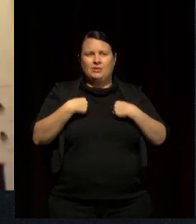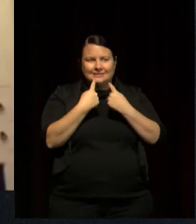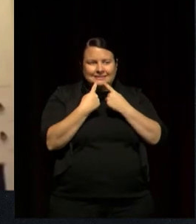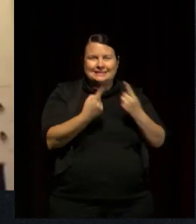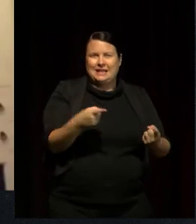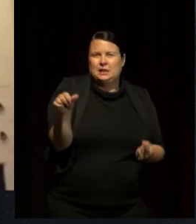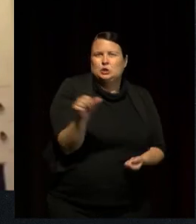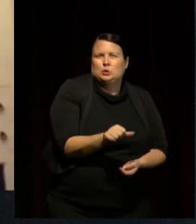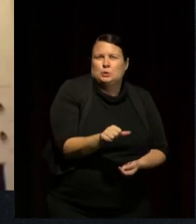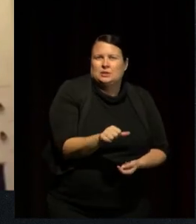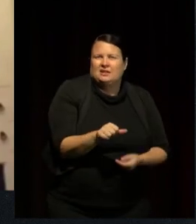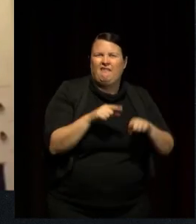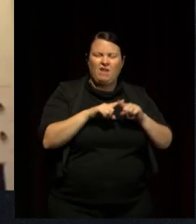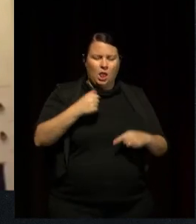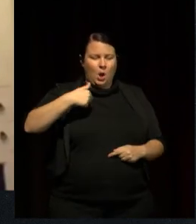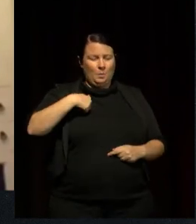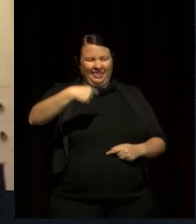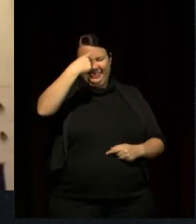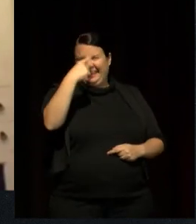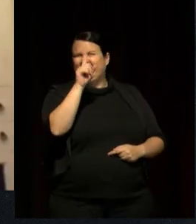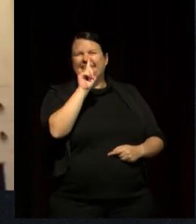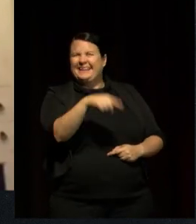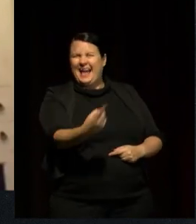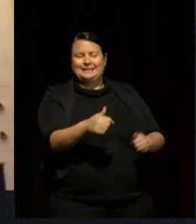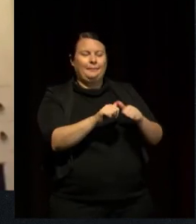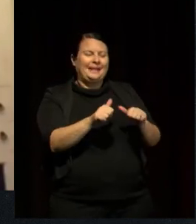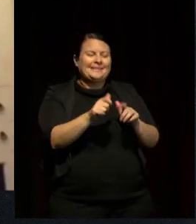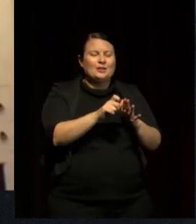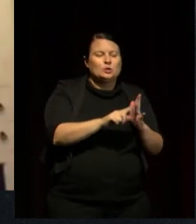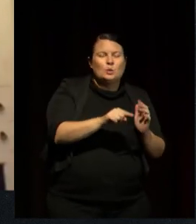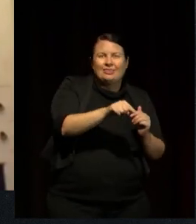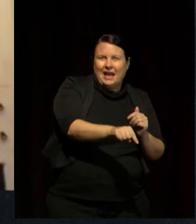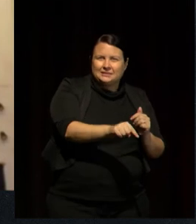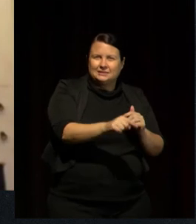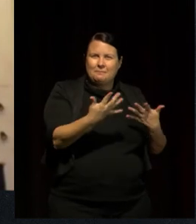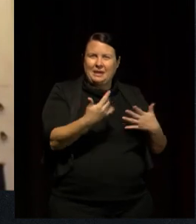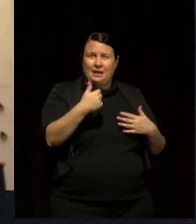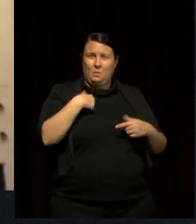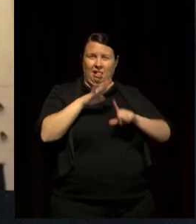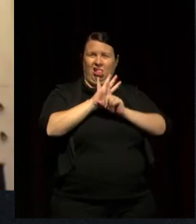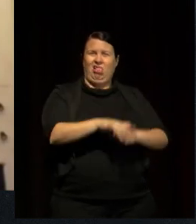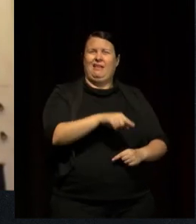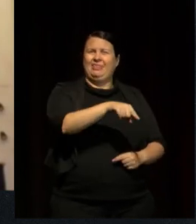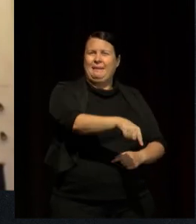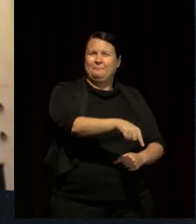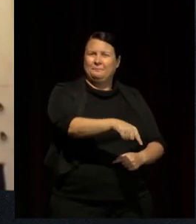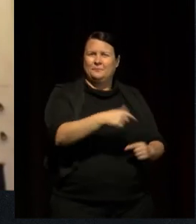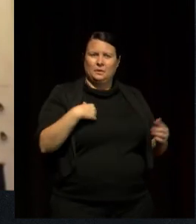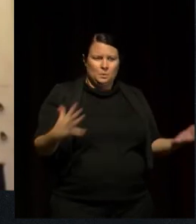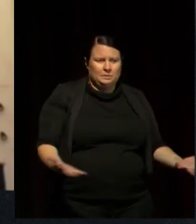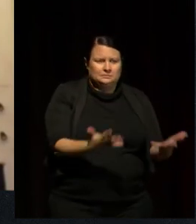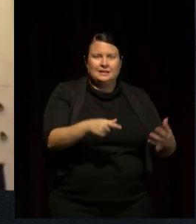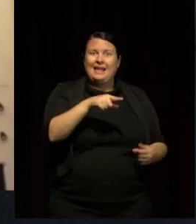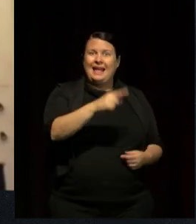to be able to, which really talks down to children and doesn't consider them as capable and competent, which is the language we use in